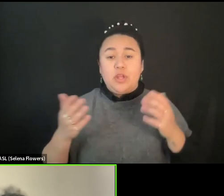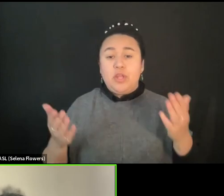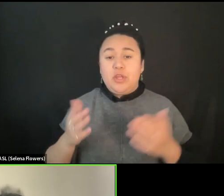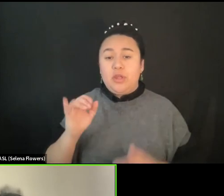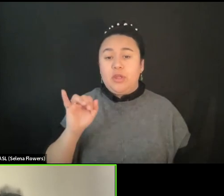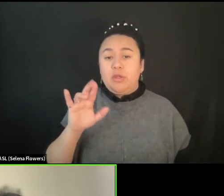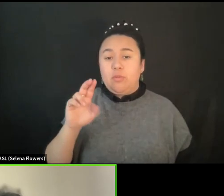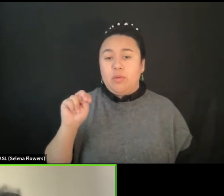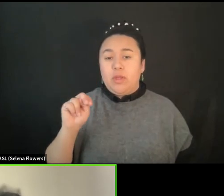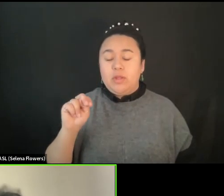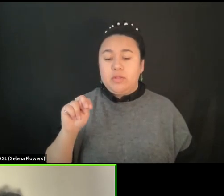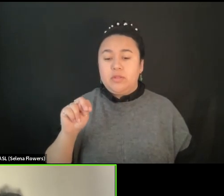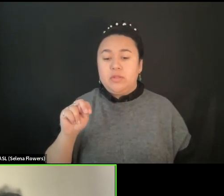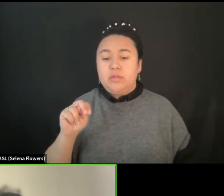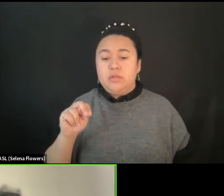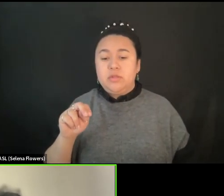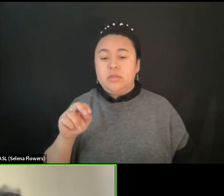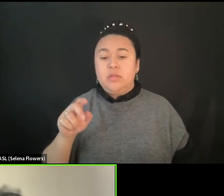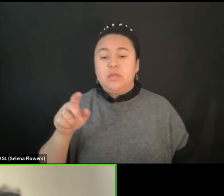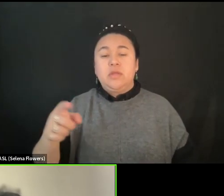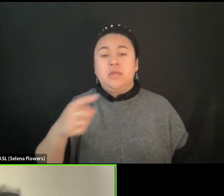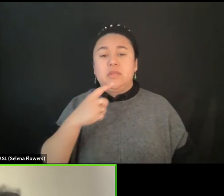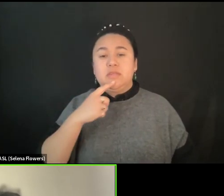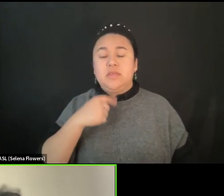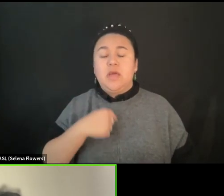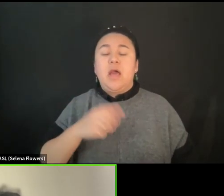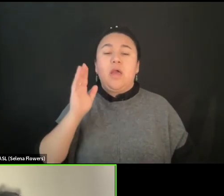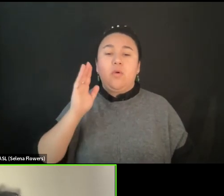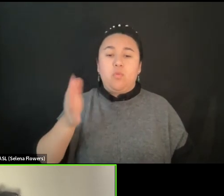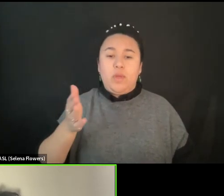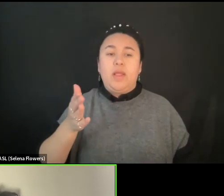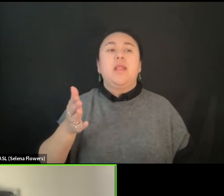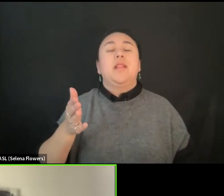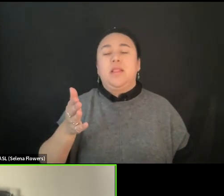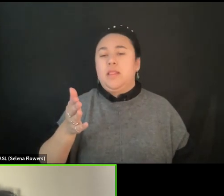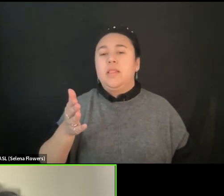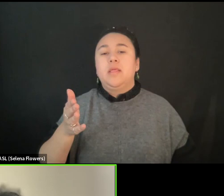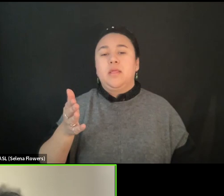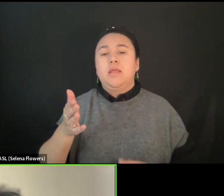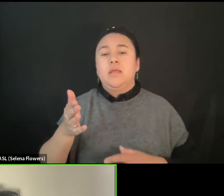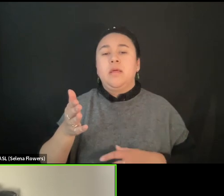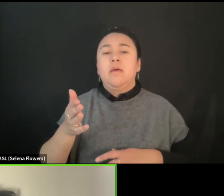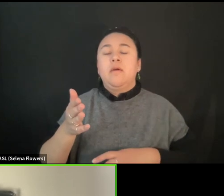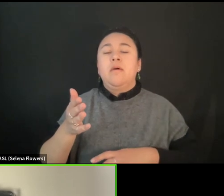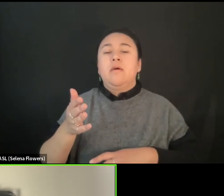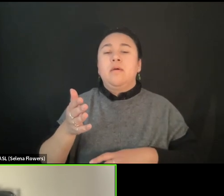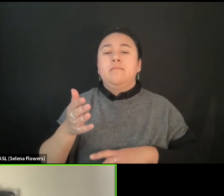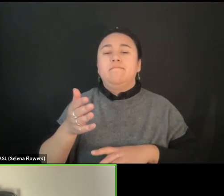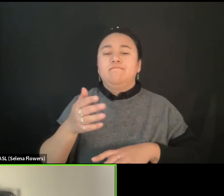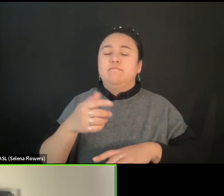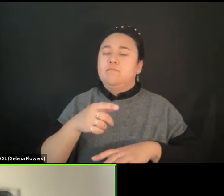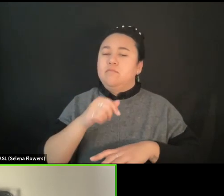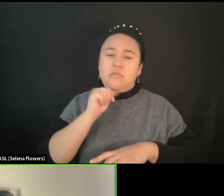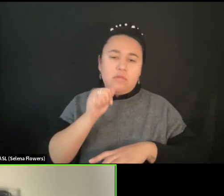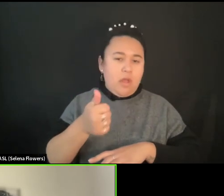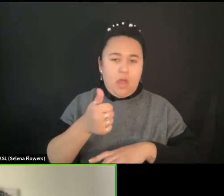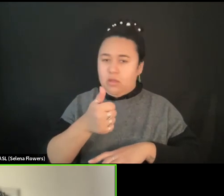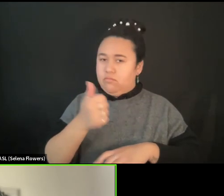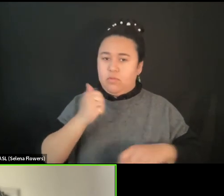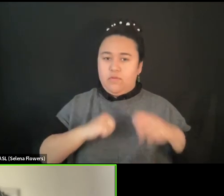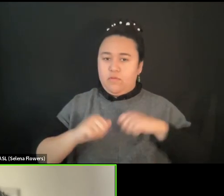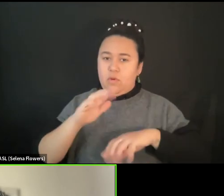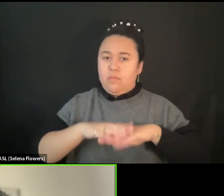perform on a stage where women or men are forced to perform in hijab. Thereafter, my